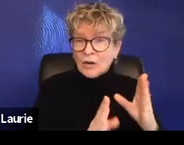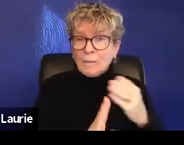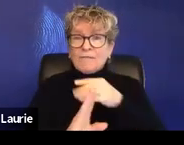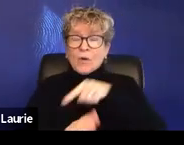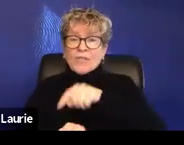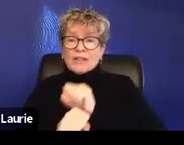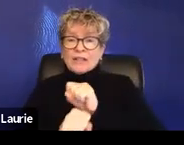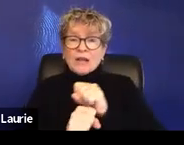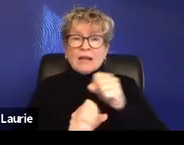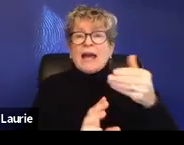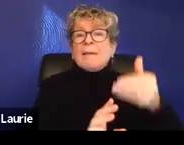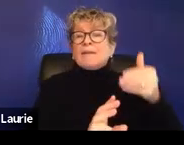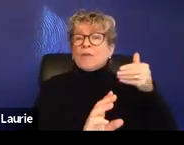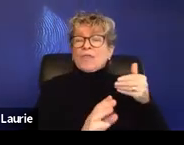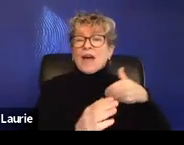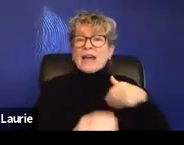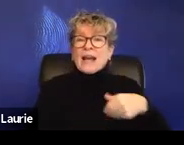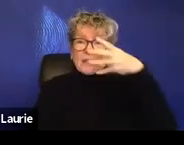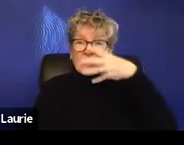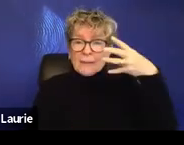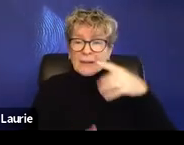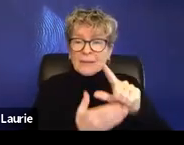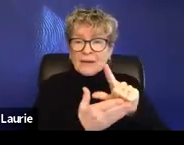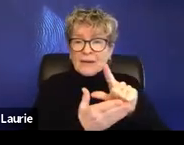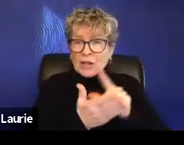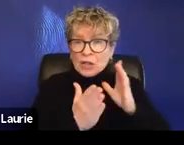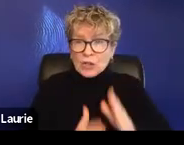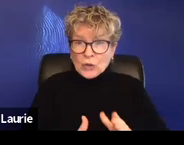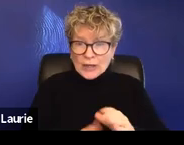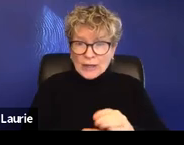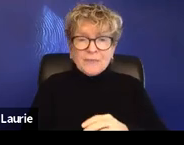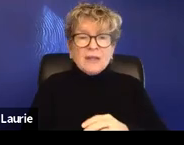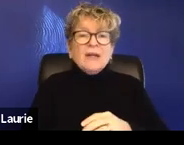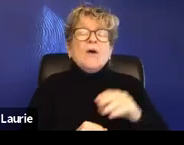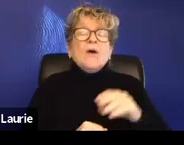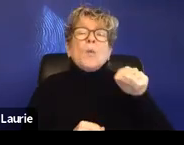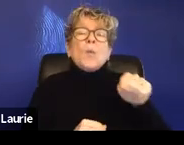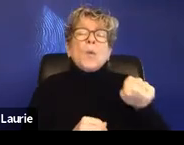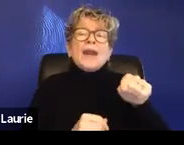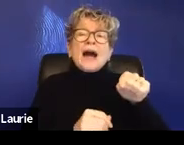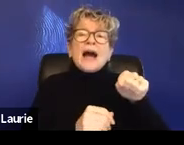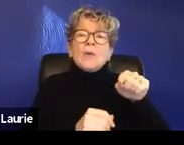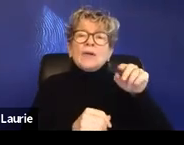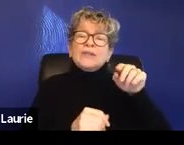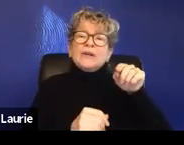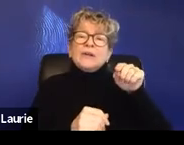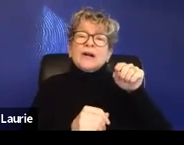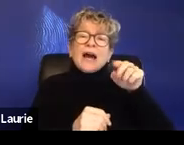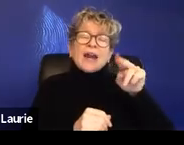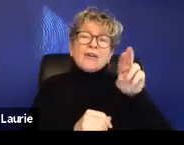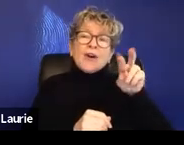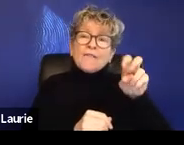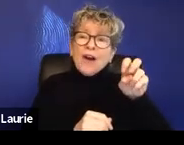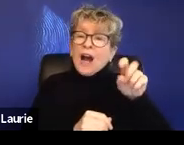I was an immigration attorney at the Northwest Immigrant Rights Project. And when I was at NERP, I could only work on my client's immigration case. I